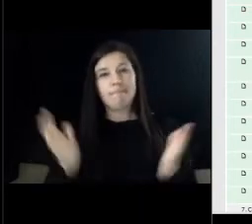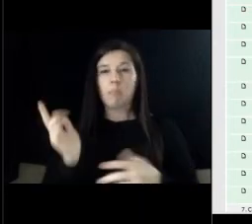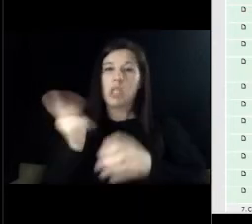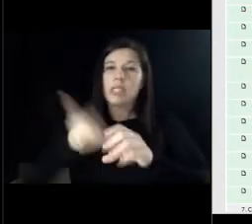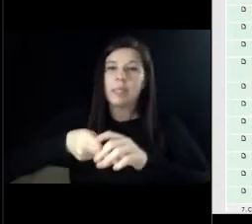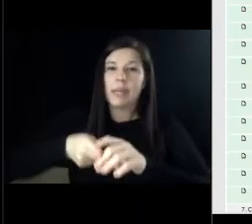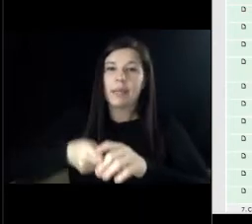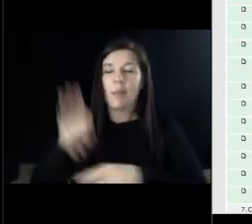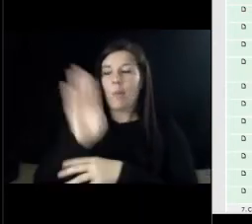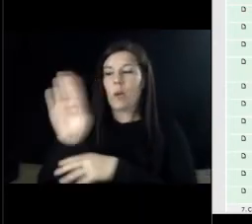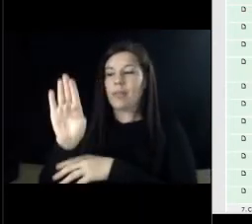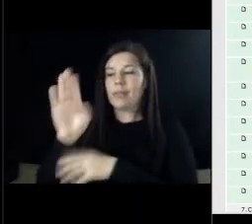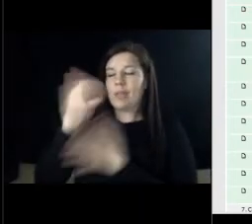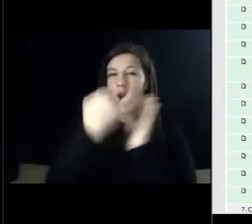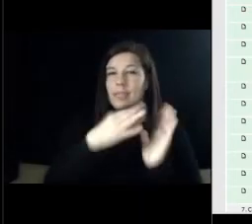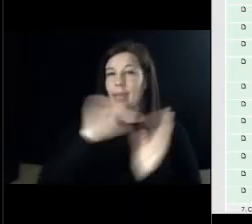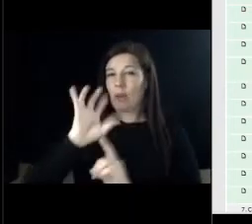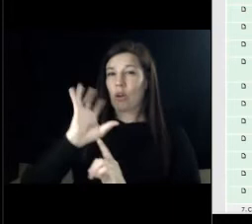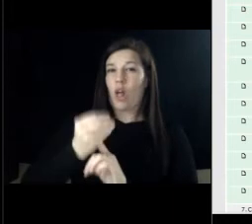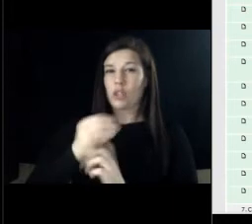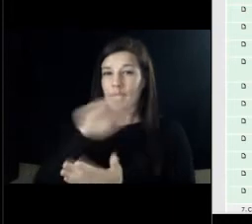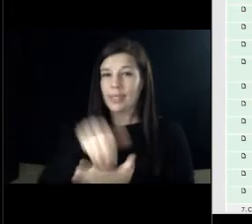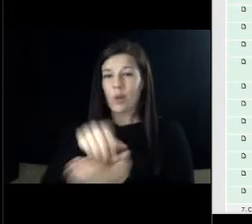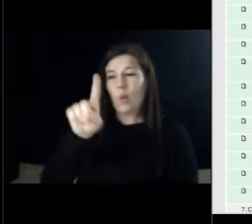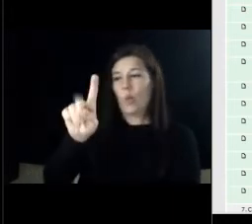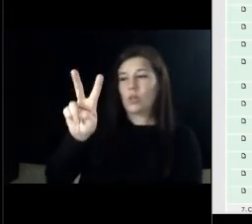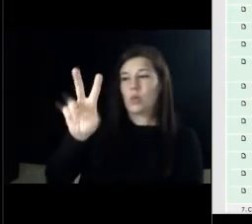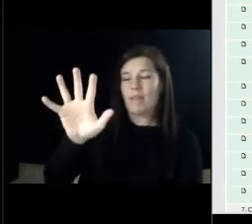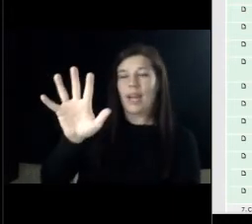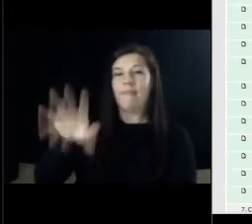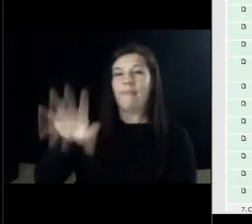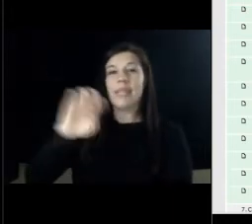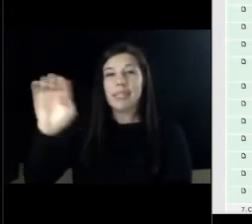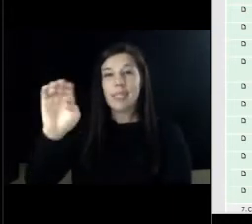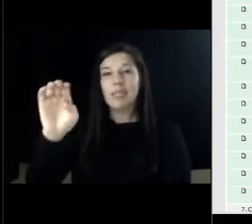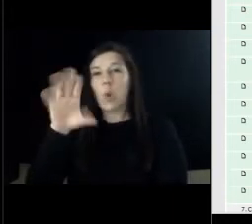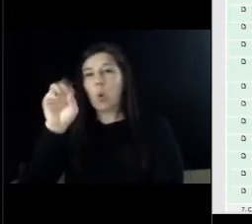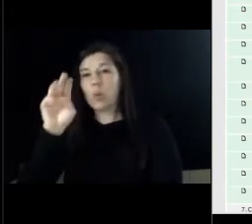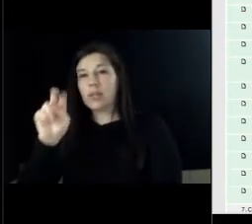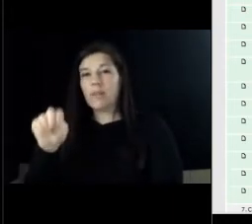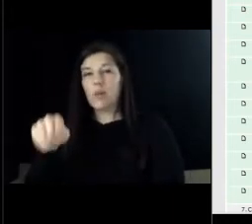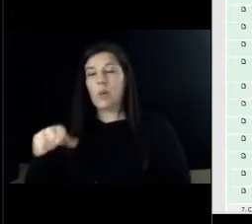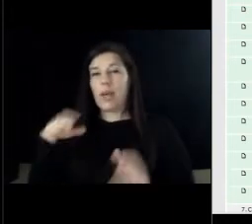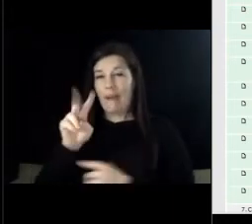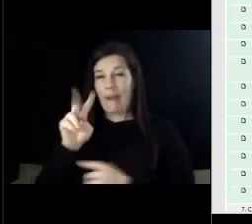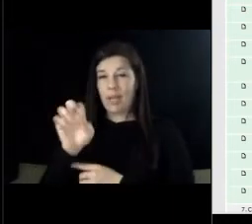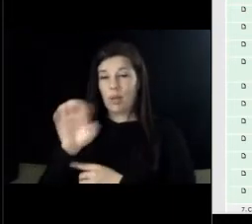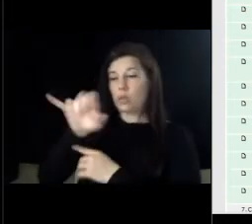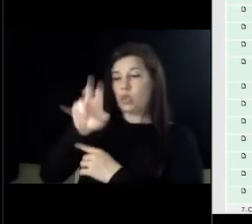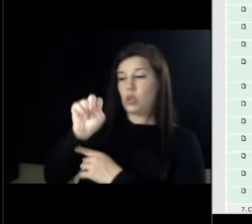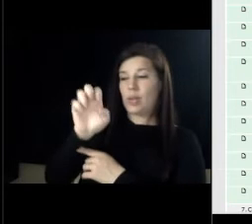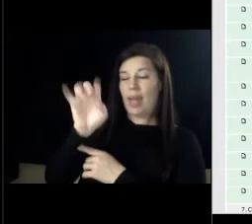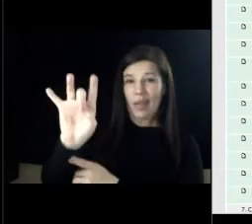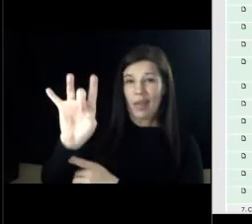cultural center event hall 125 east ocean avenue right across the street on june 8 2022 at 6